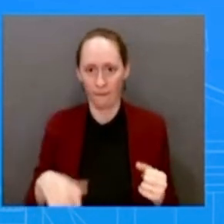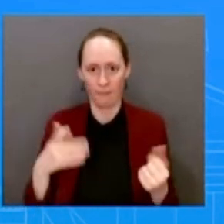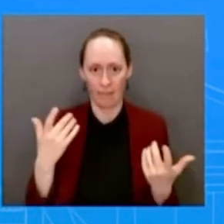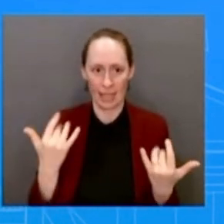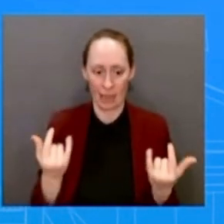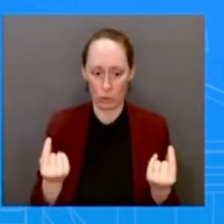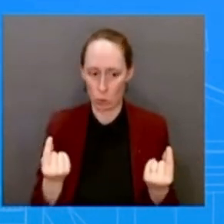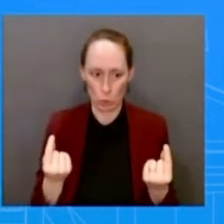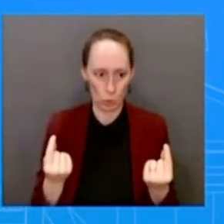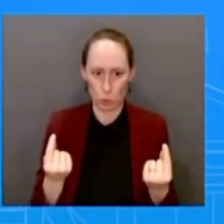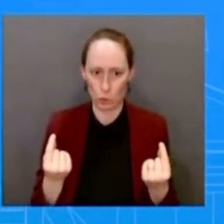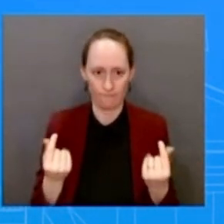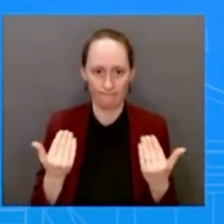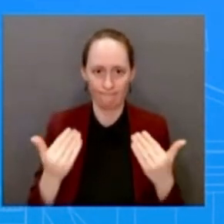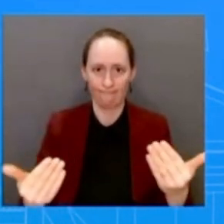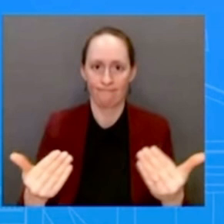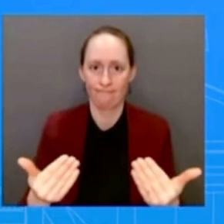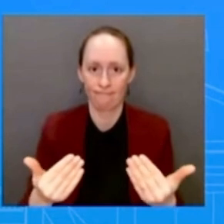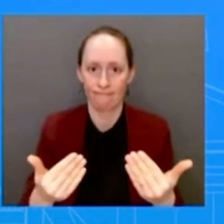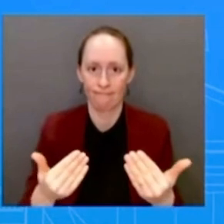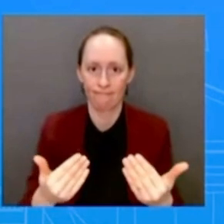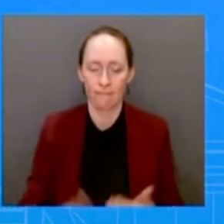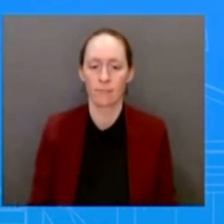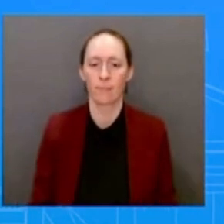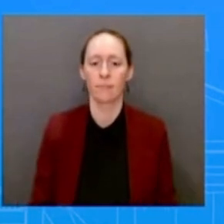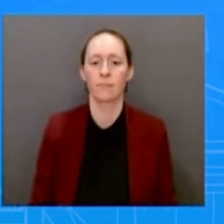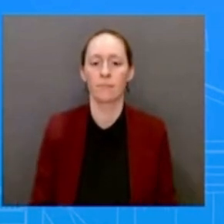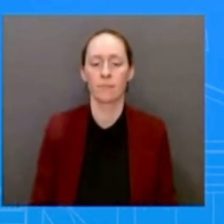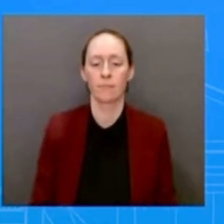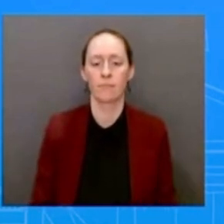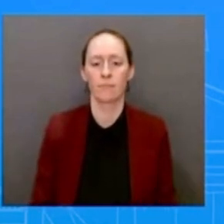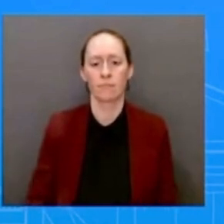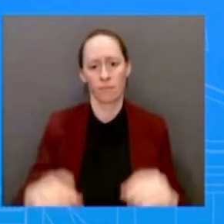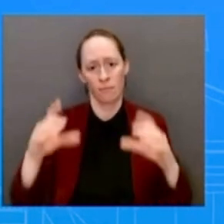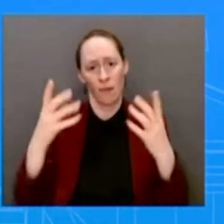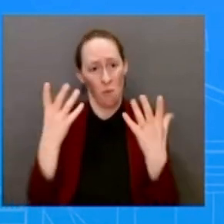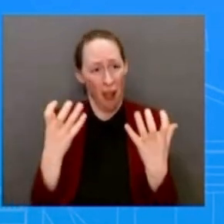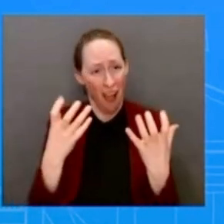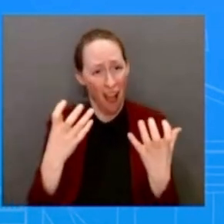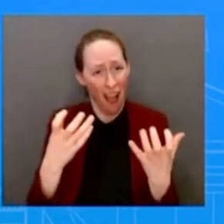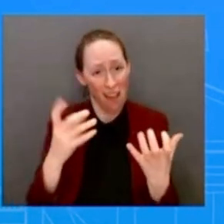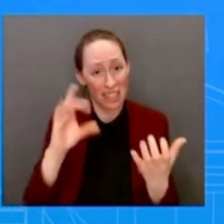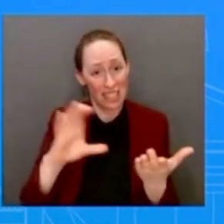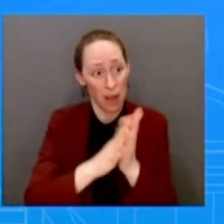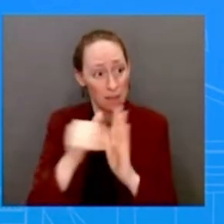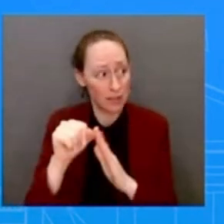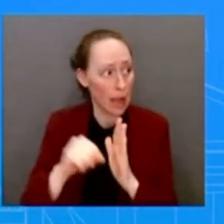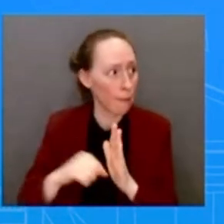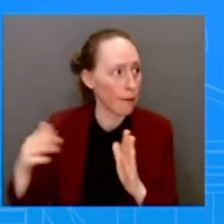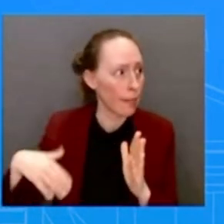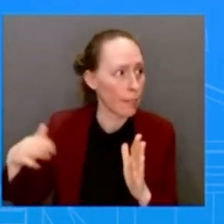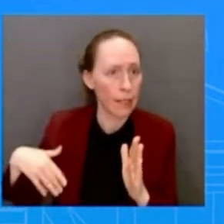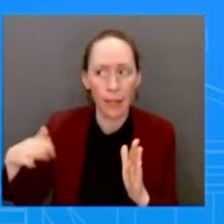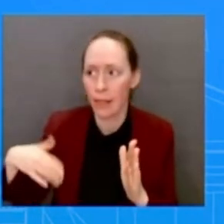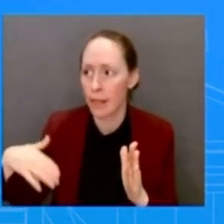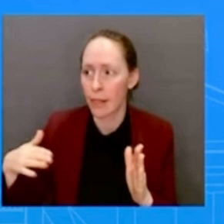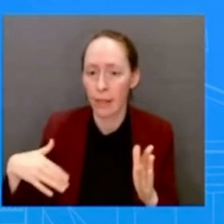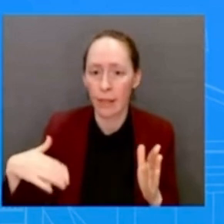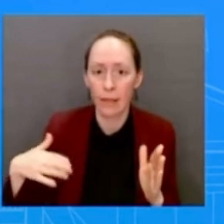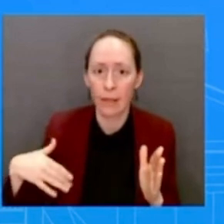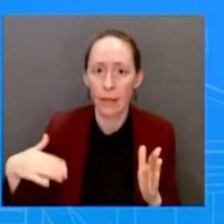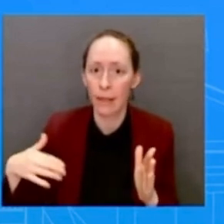he believes in D.C. statehood. But it's not a... It's not. And so therefore, because D.C. is not a state, when bills like this